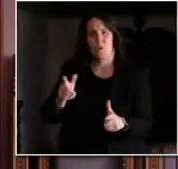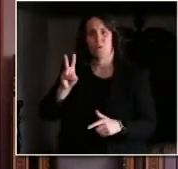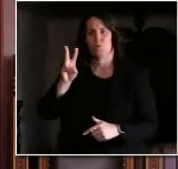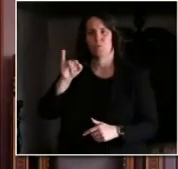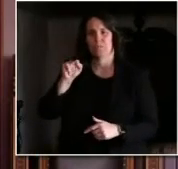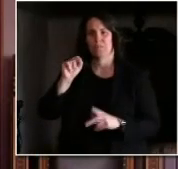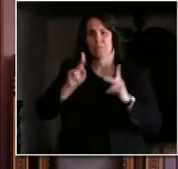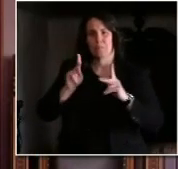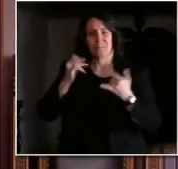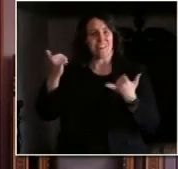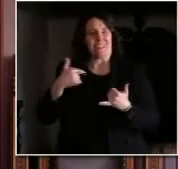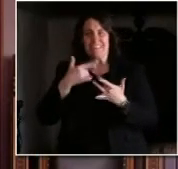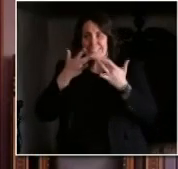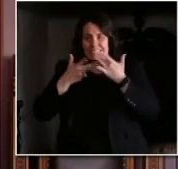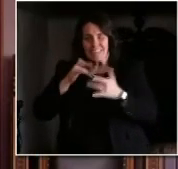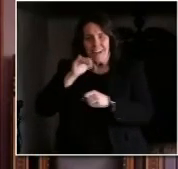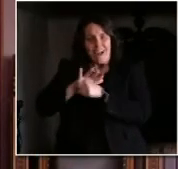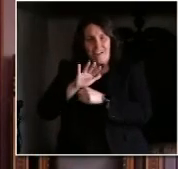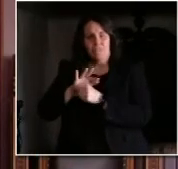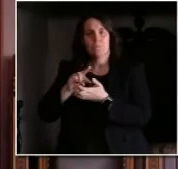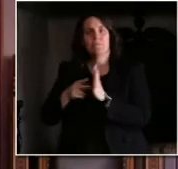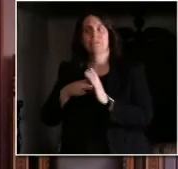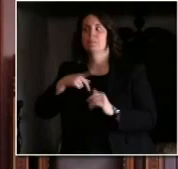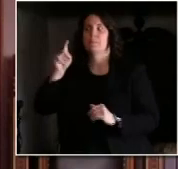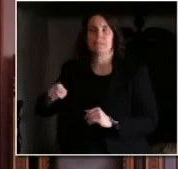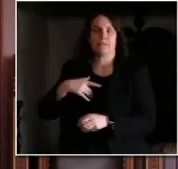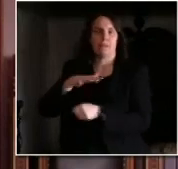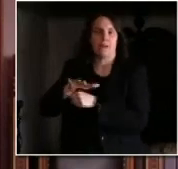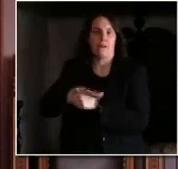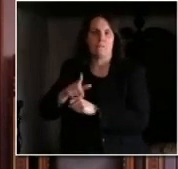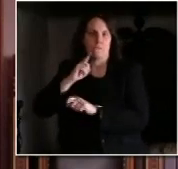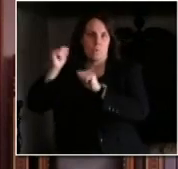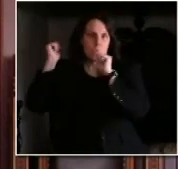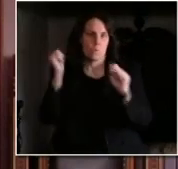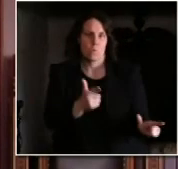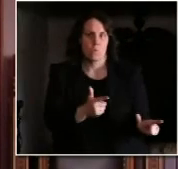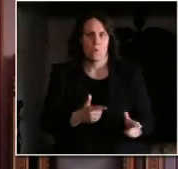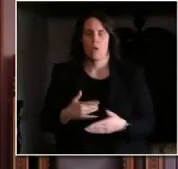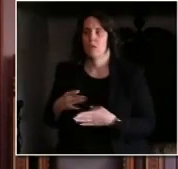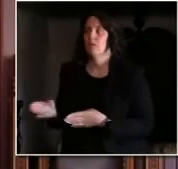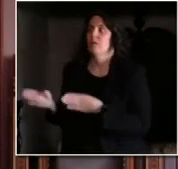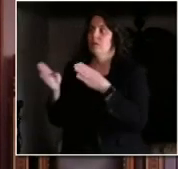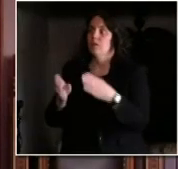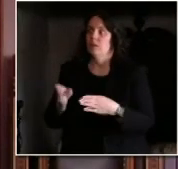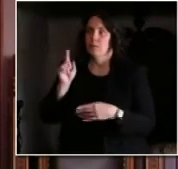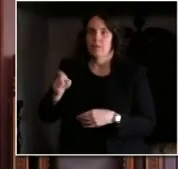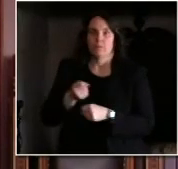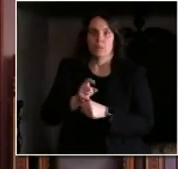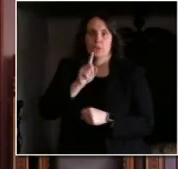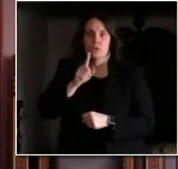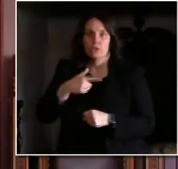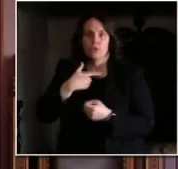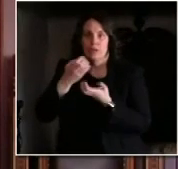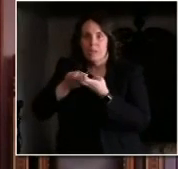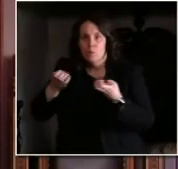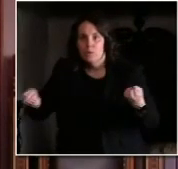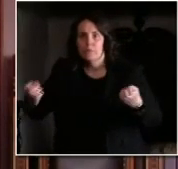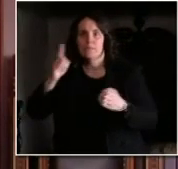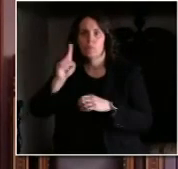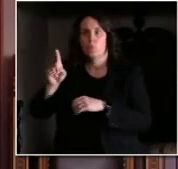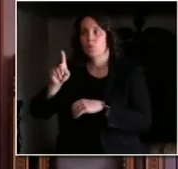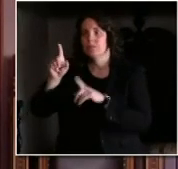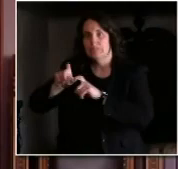appropriate equipment to make that testing possible the appropriate equipment that will help our businesses keep their workers safe